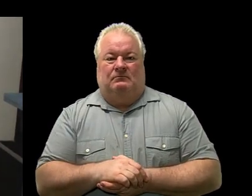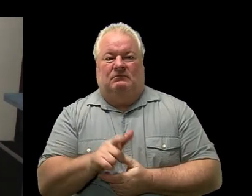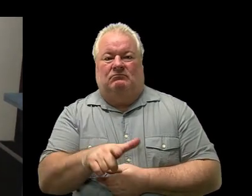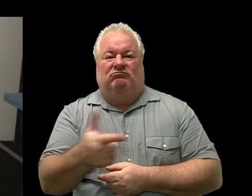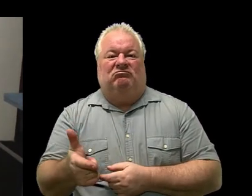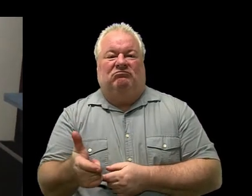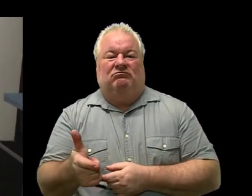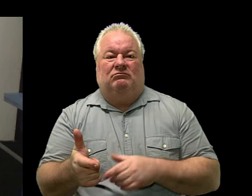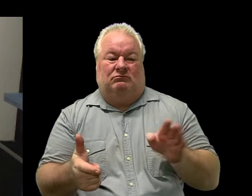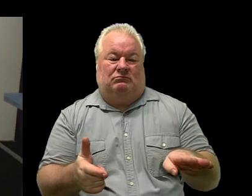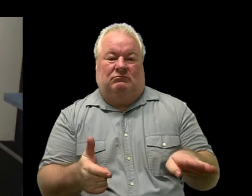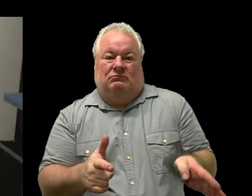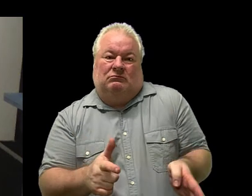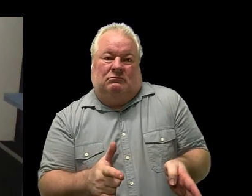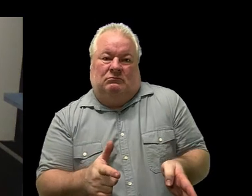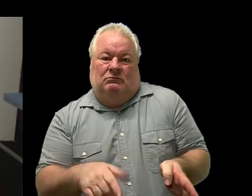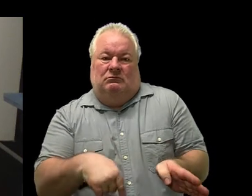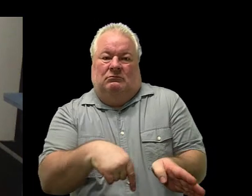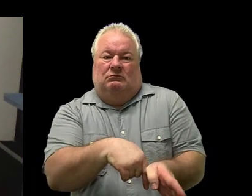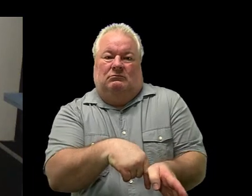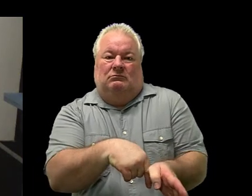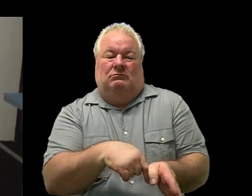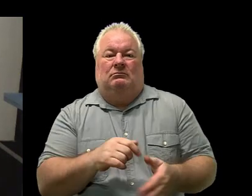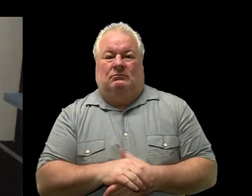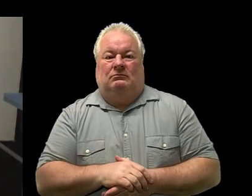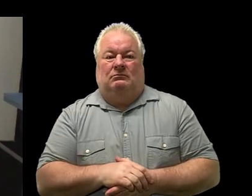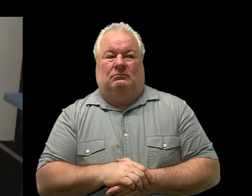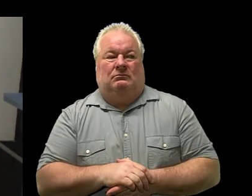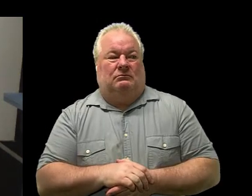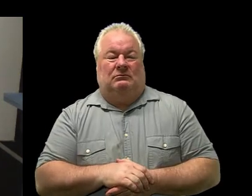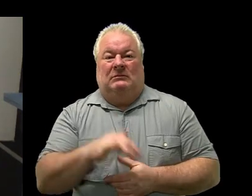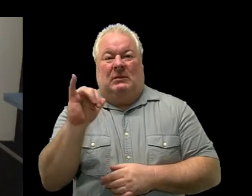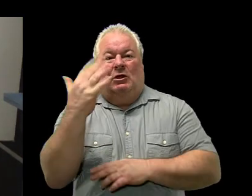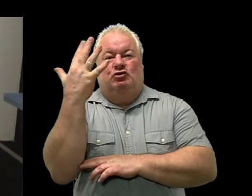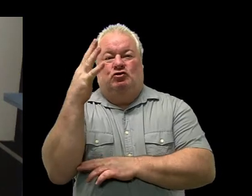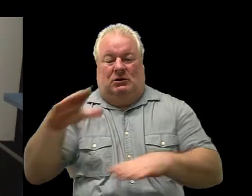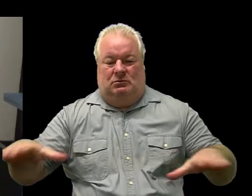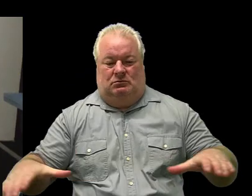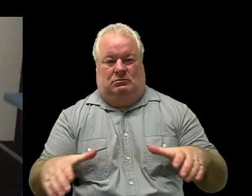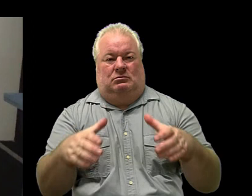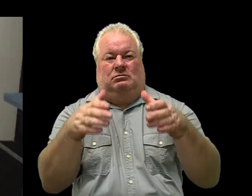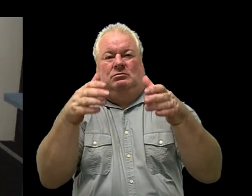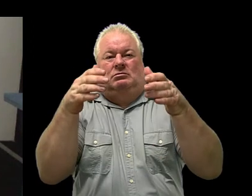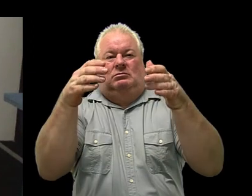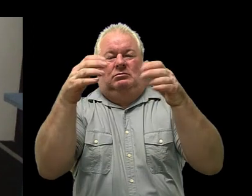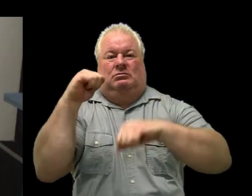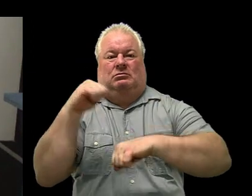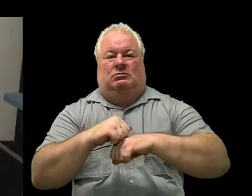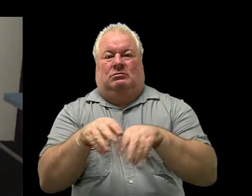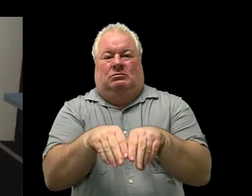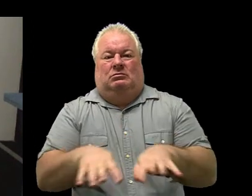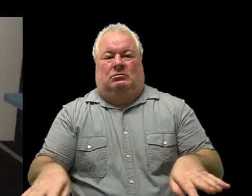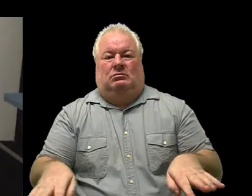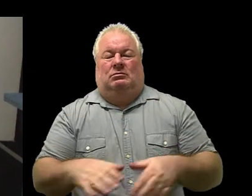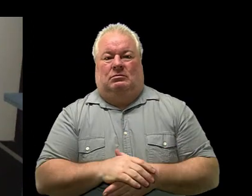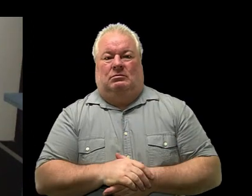stand up tall firm up your right thigh so that's the trunk of your tree pressing your heel into